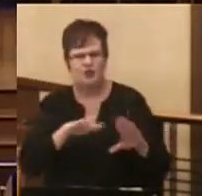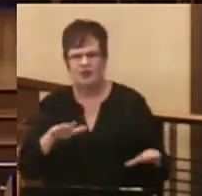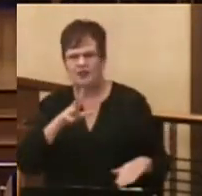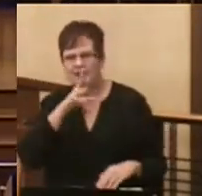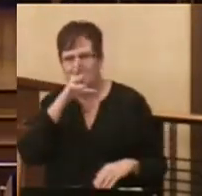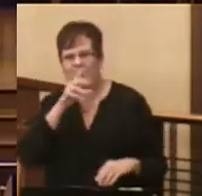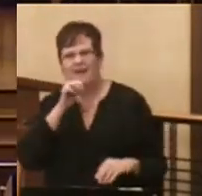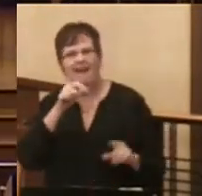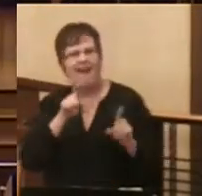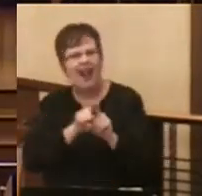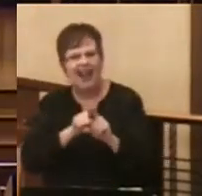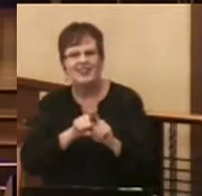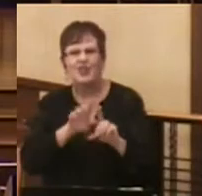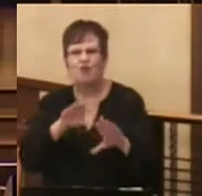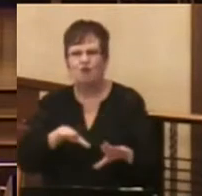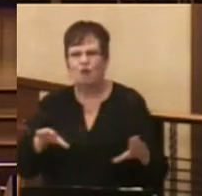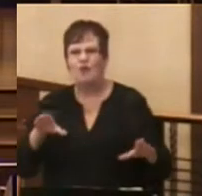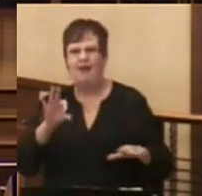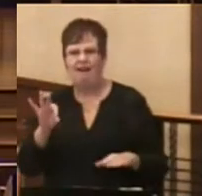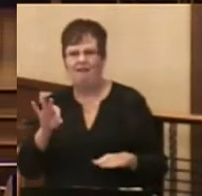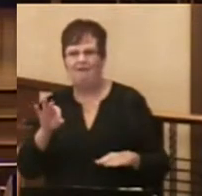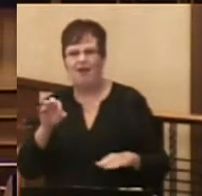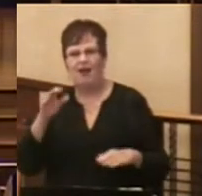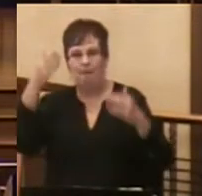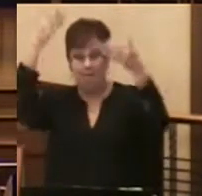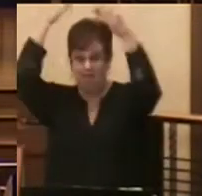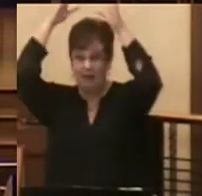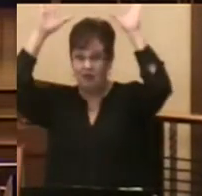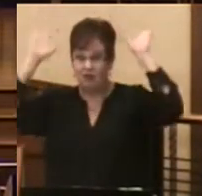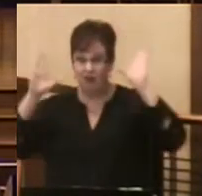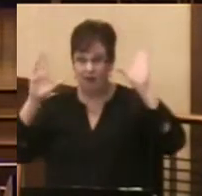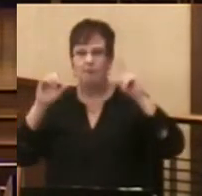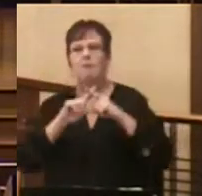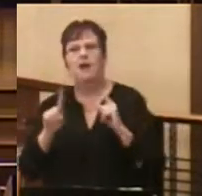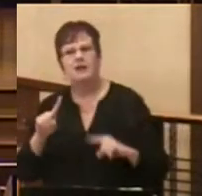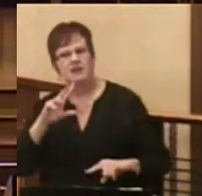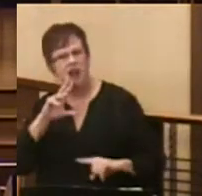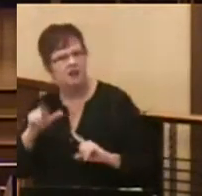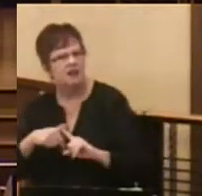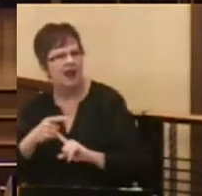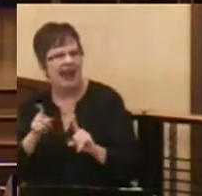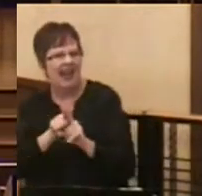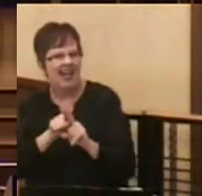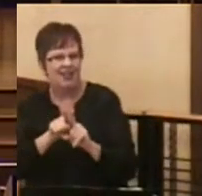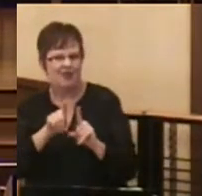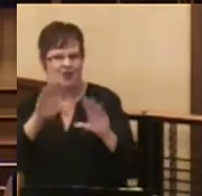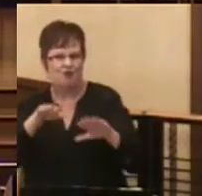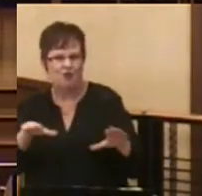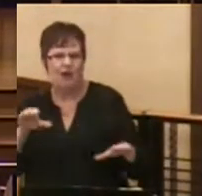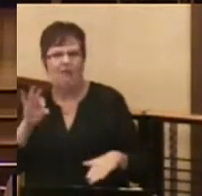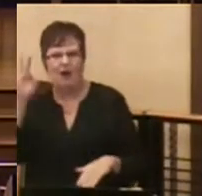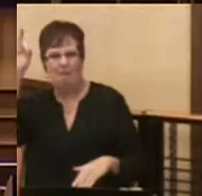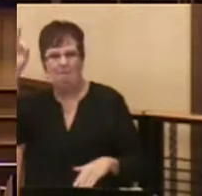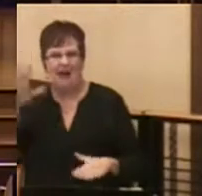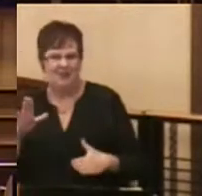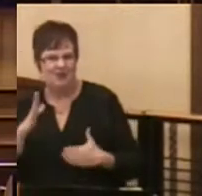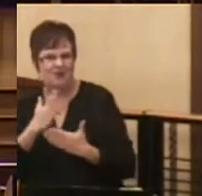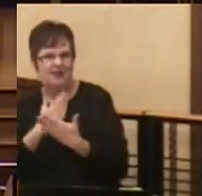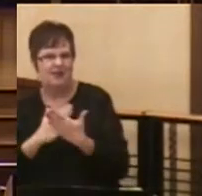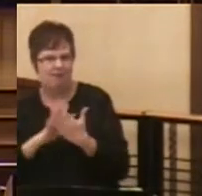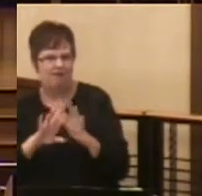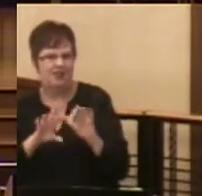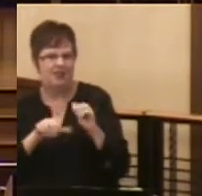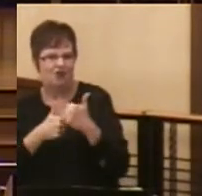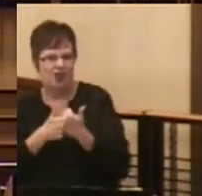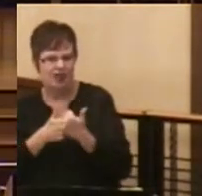spoke not as children of a bishop. They talked as children of a pastor and some of the challenges